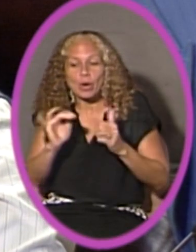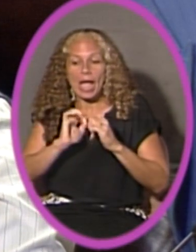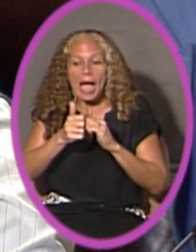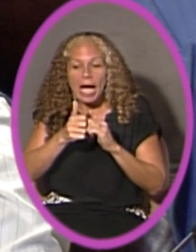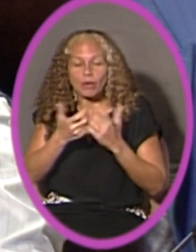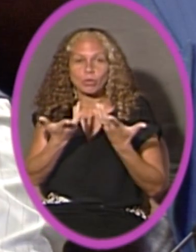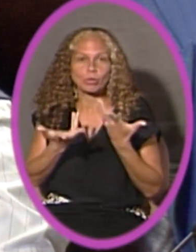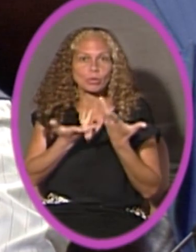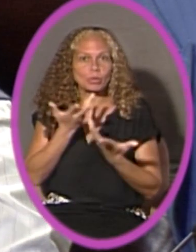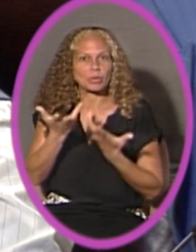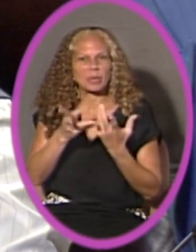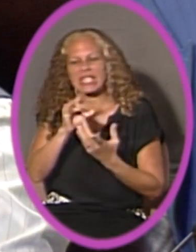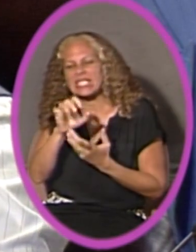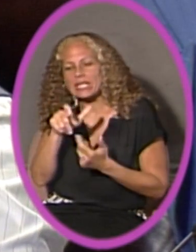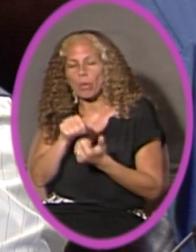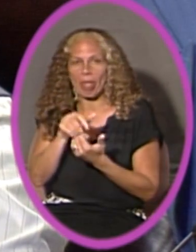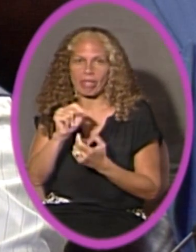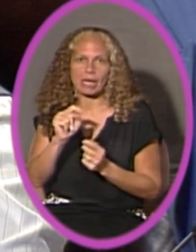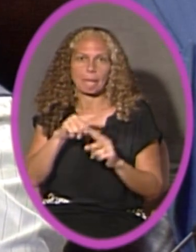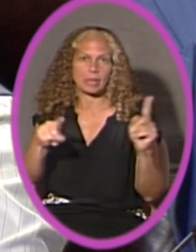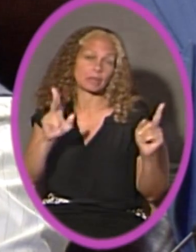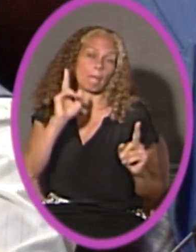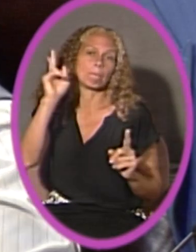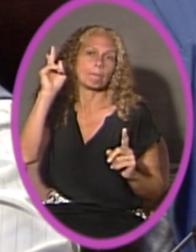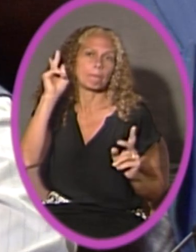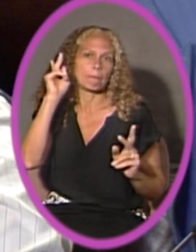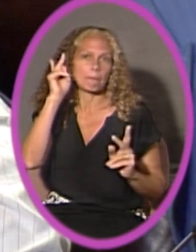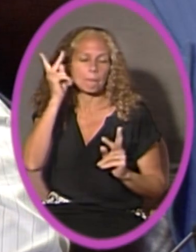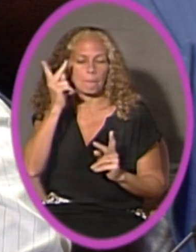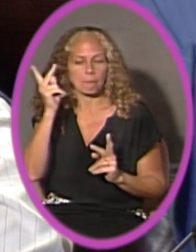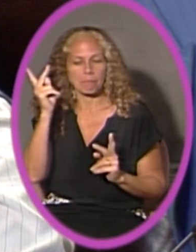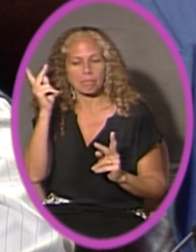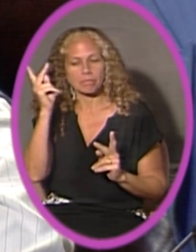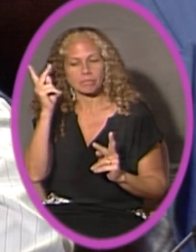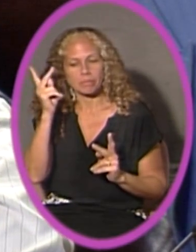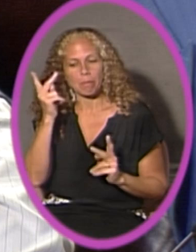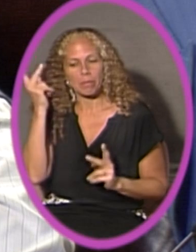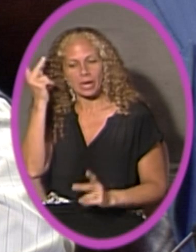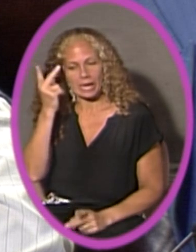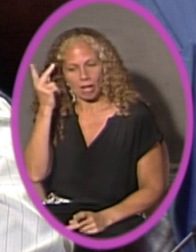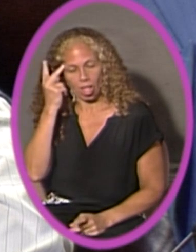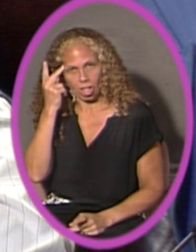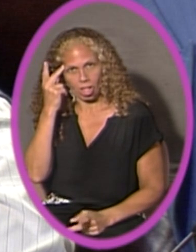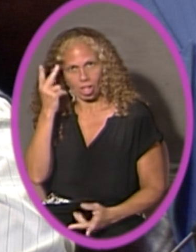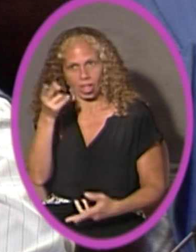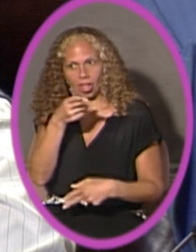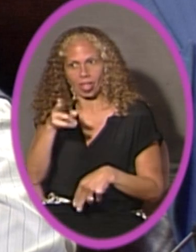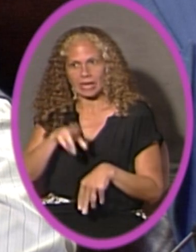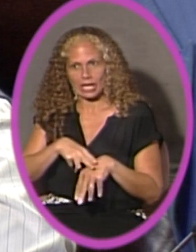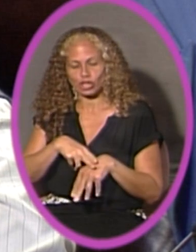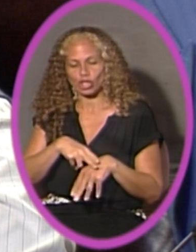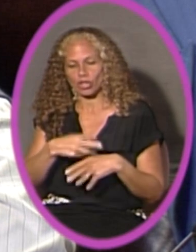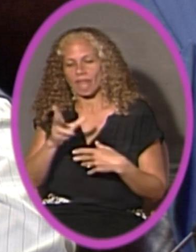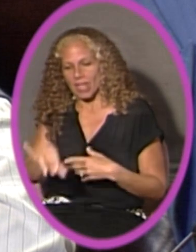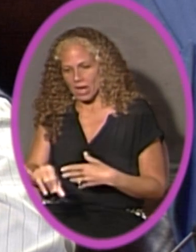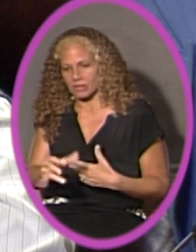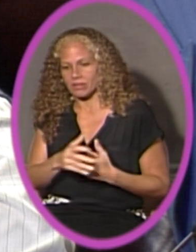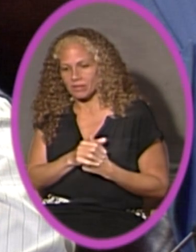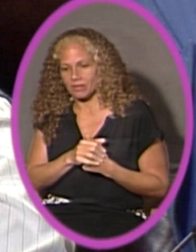going to deal with it. that I understand the political nature of the comments that were made,